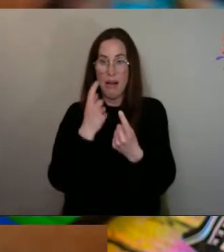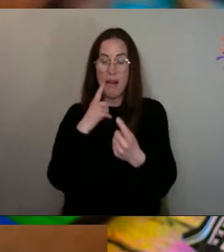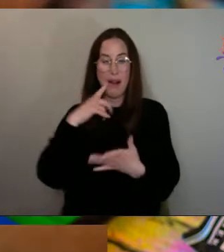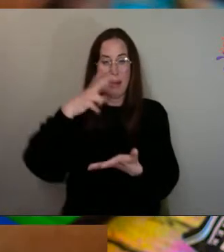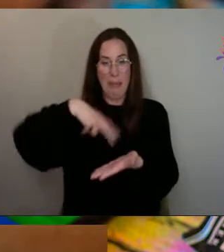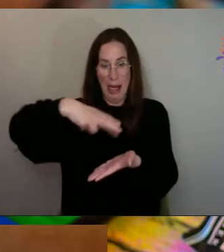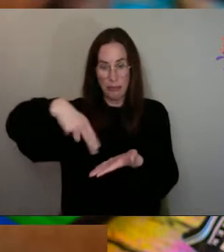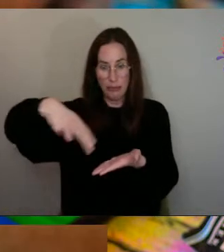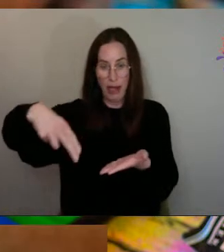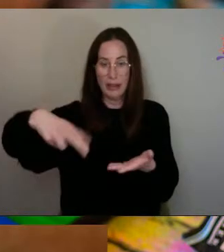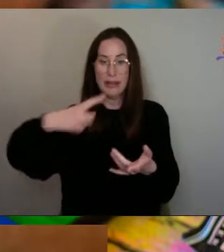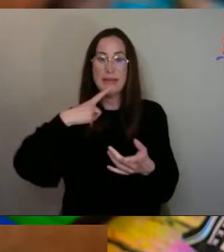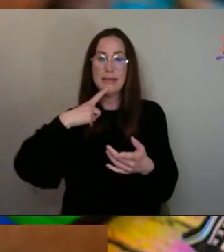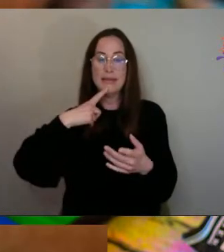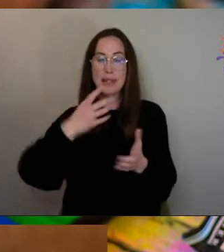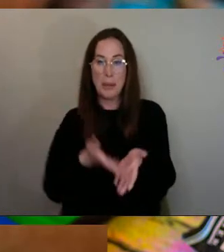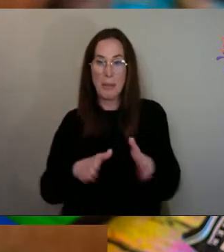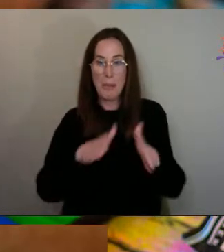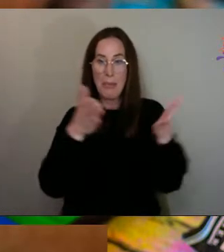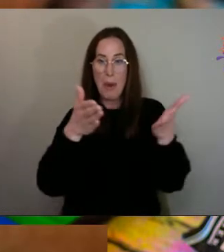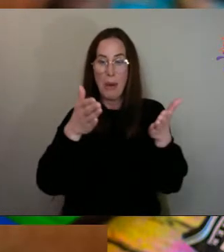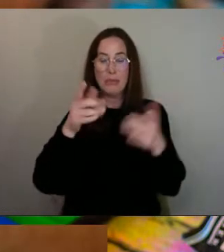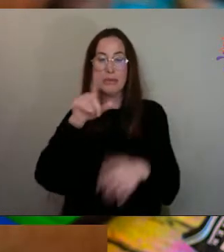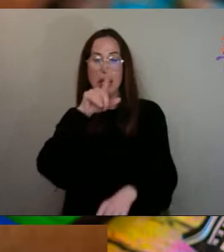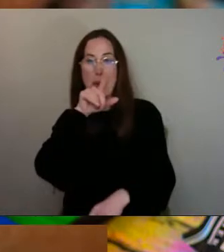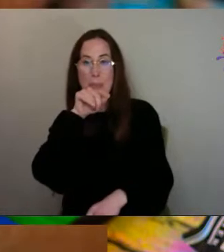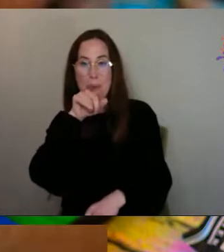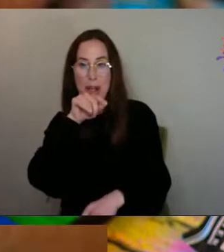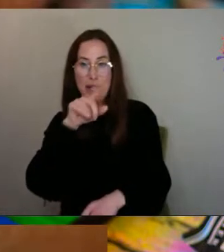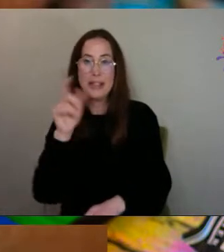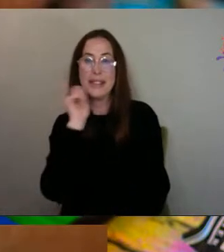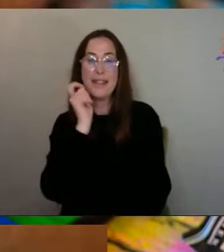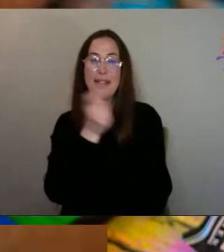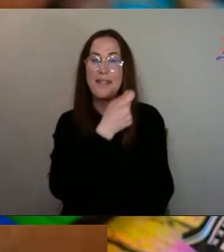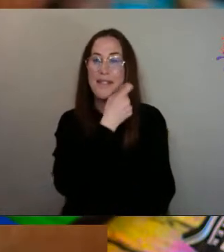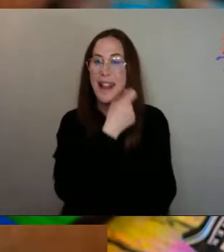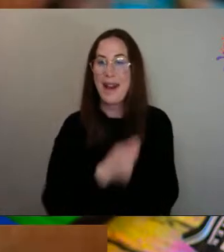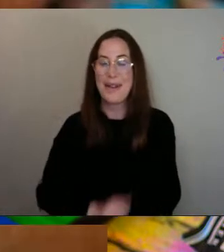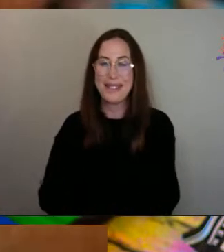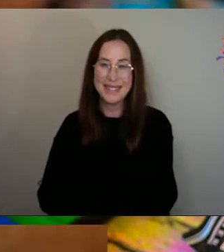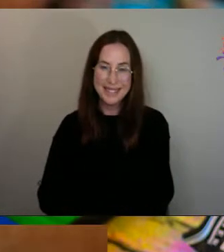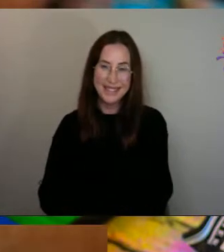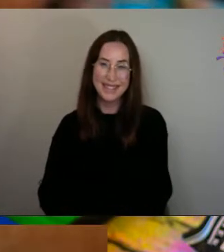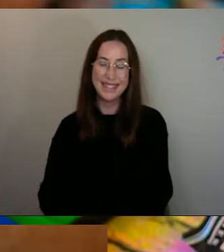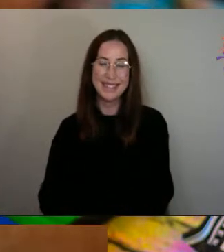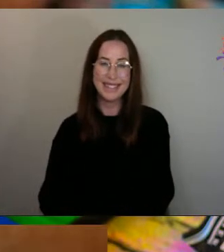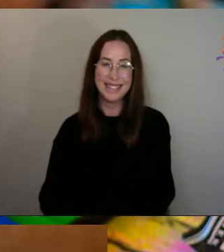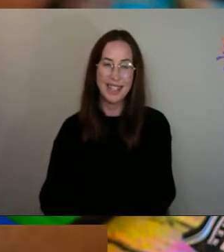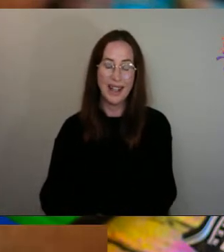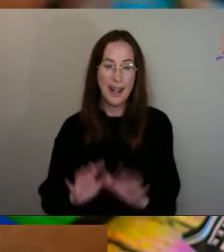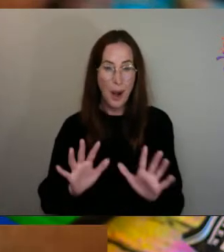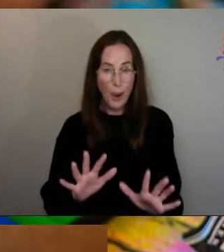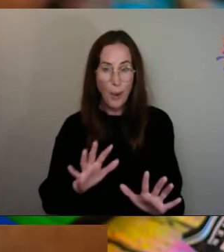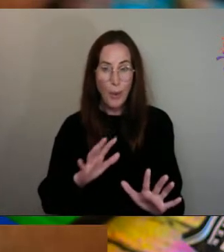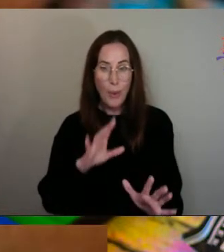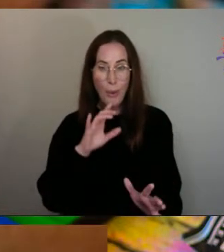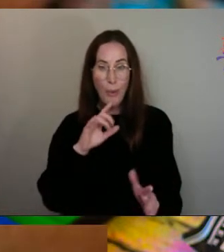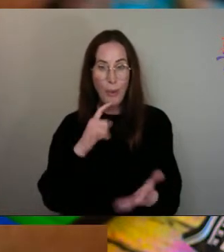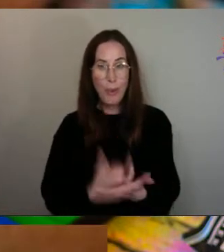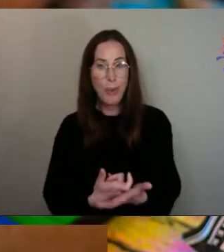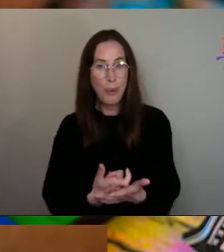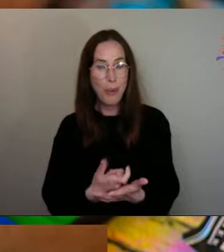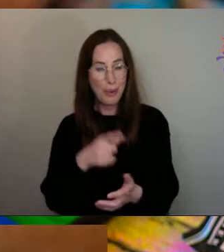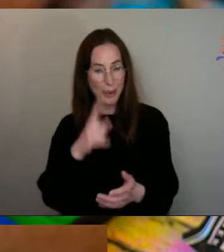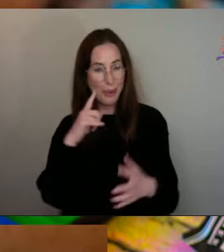pots, and birds with flour under the neck collar. Oh, wow. You've really put a lot of time and